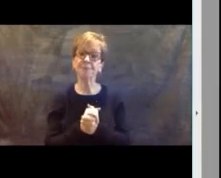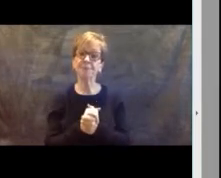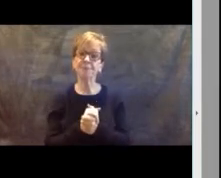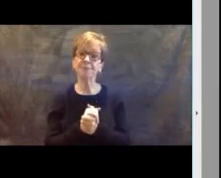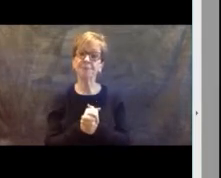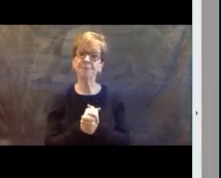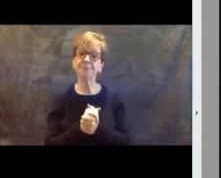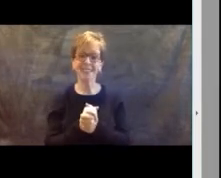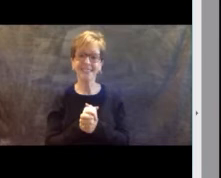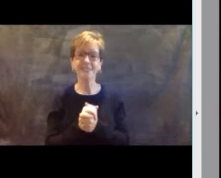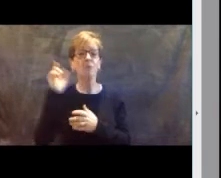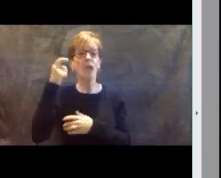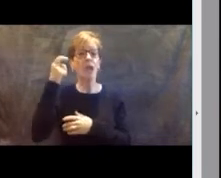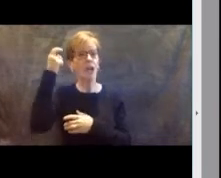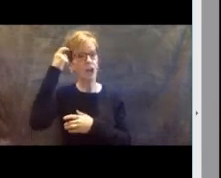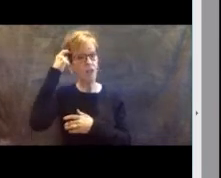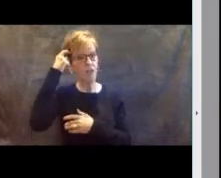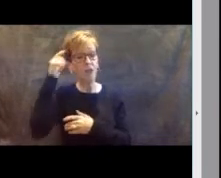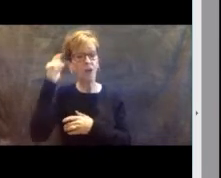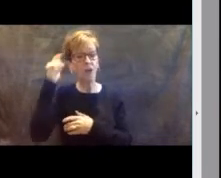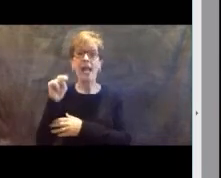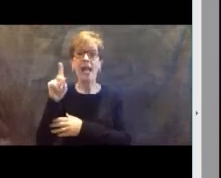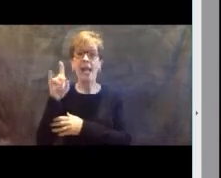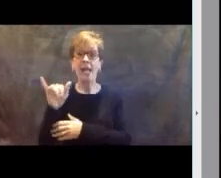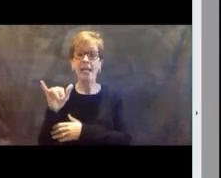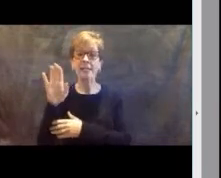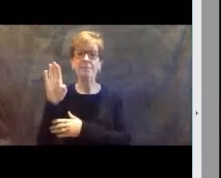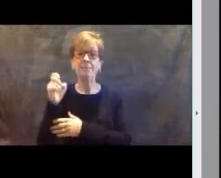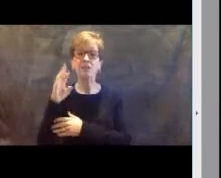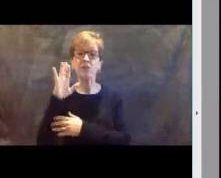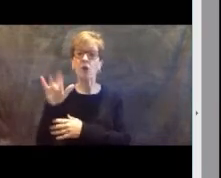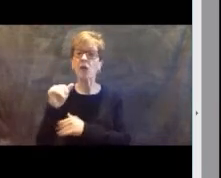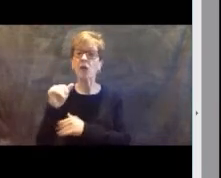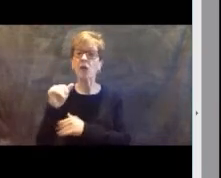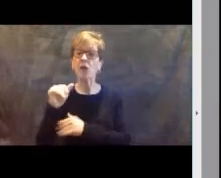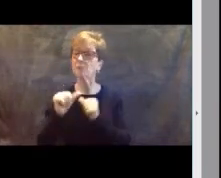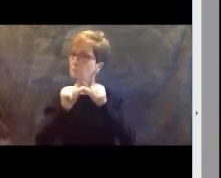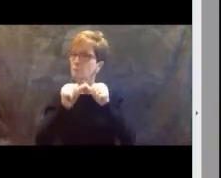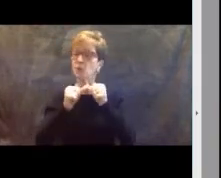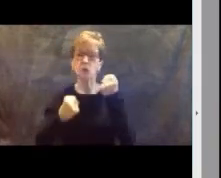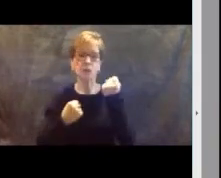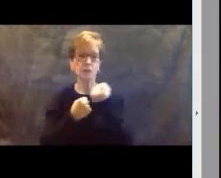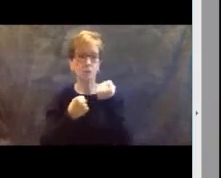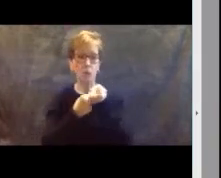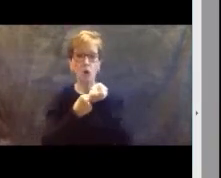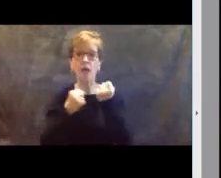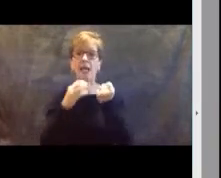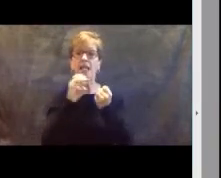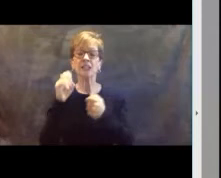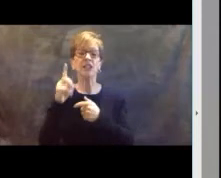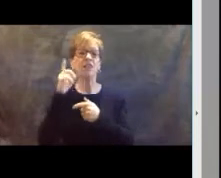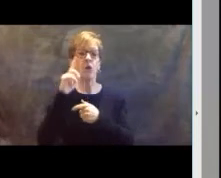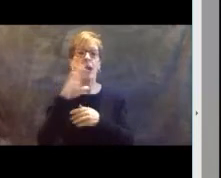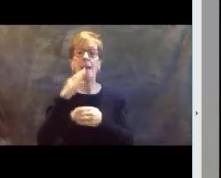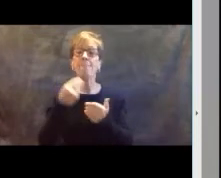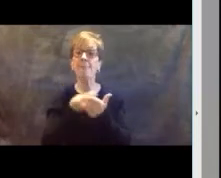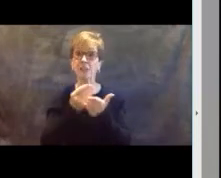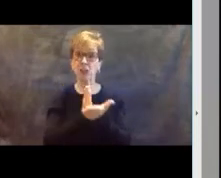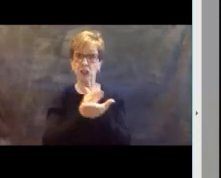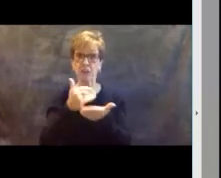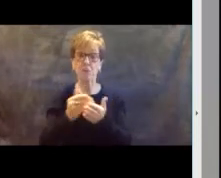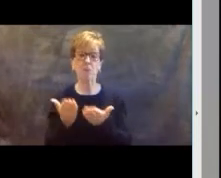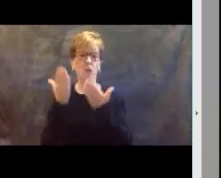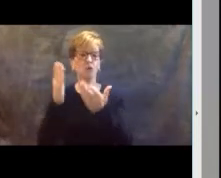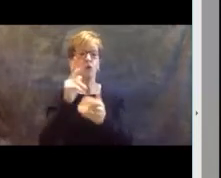Governor Andy Beshear for his unwavering support of public education and a budget proposal that ensures our students will